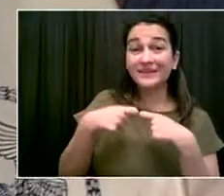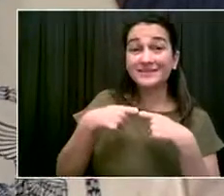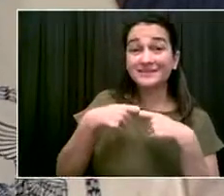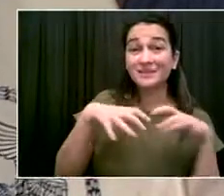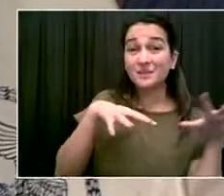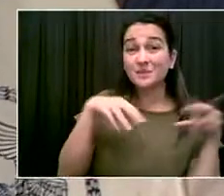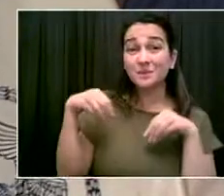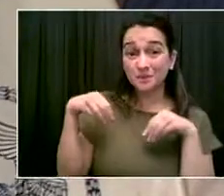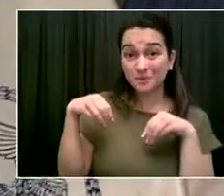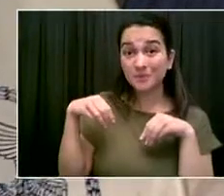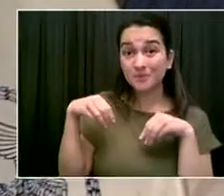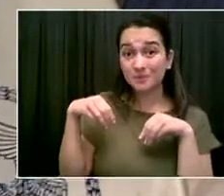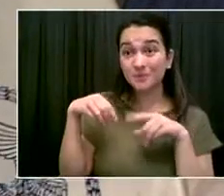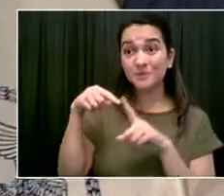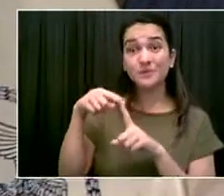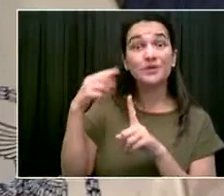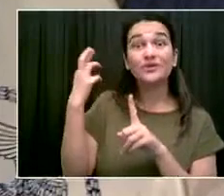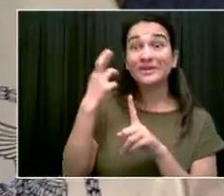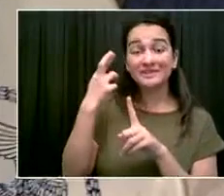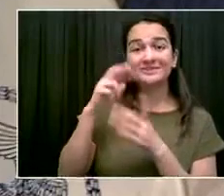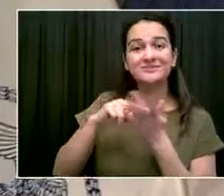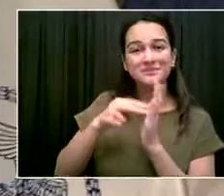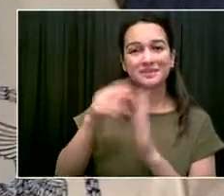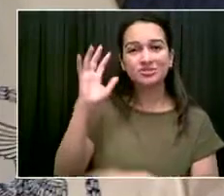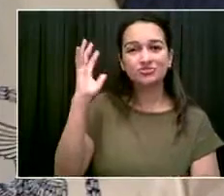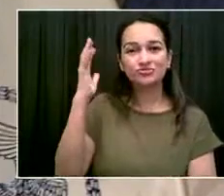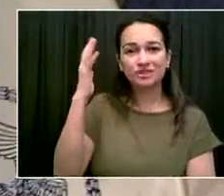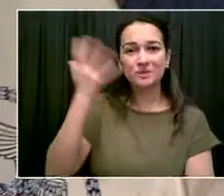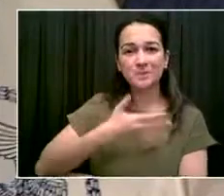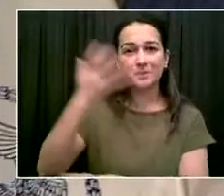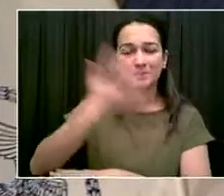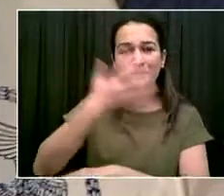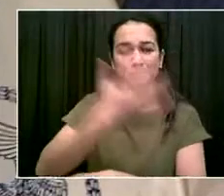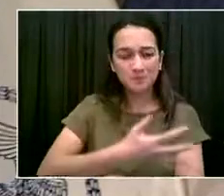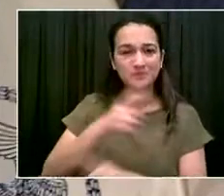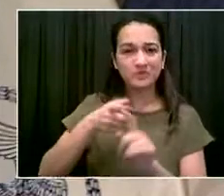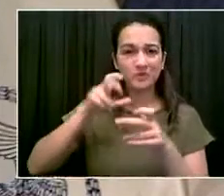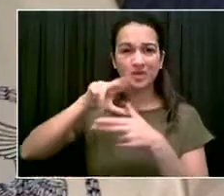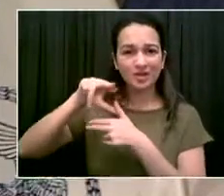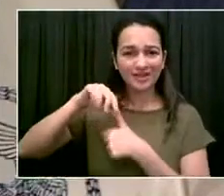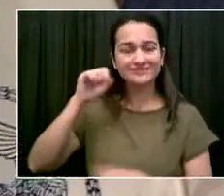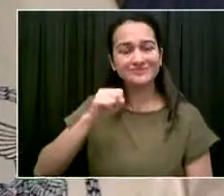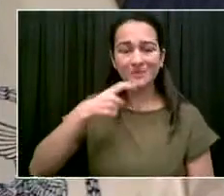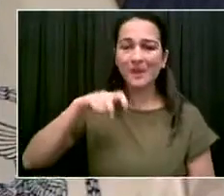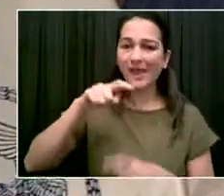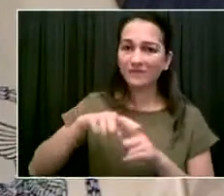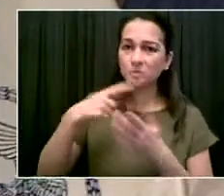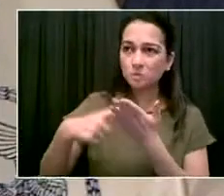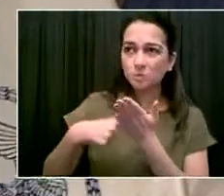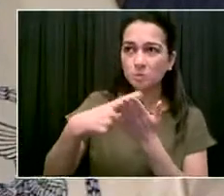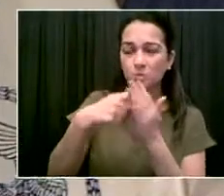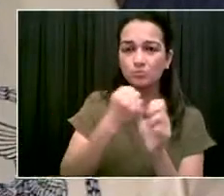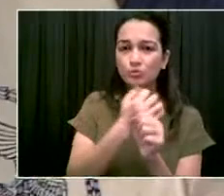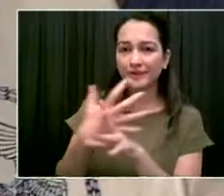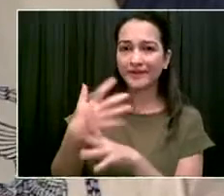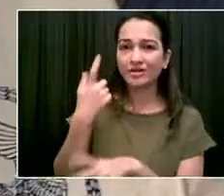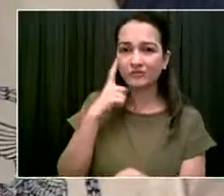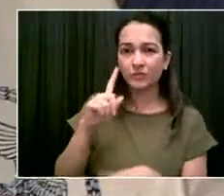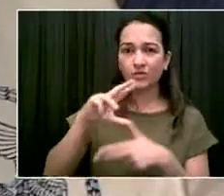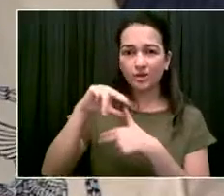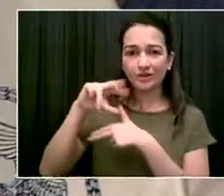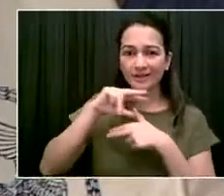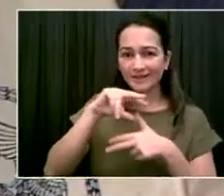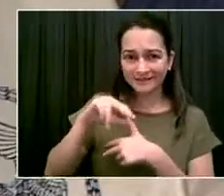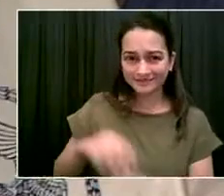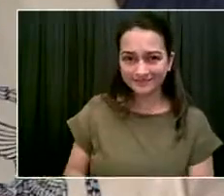trees. We have prepositioned a lot of our assets in terms of addressing downed trees so that we can move quickly anywhere in the